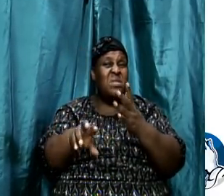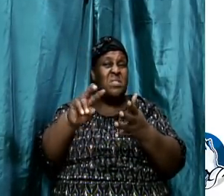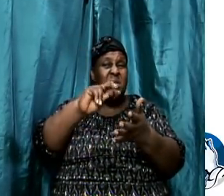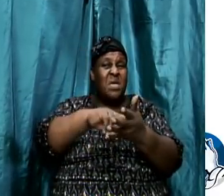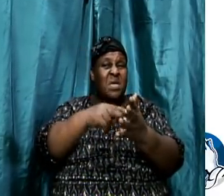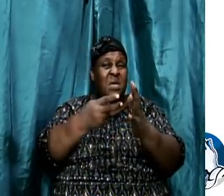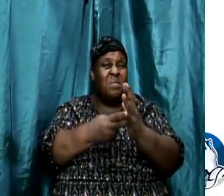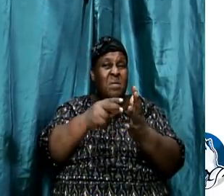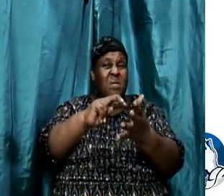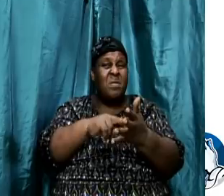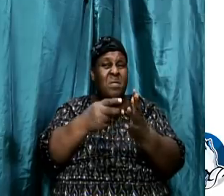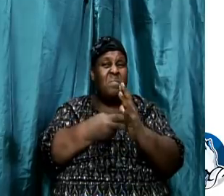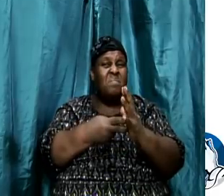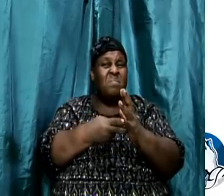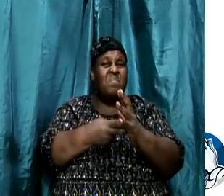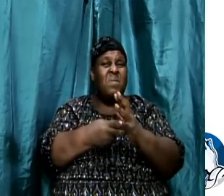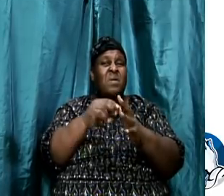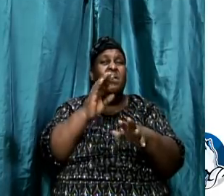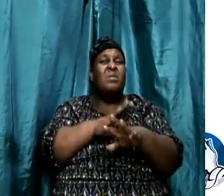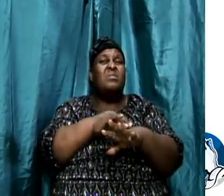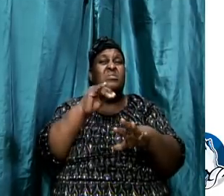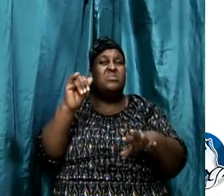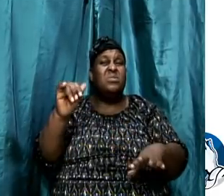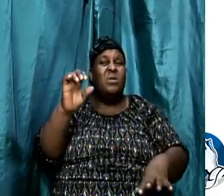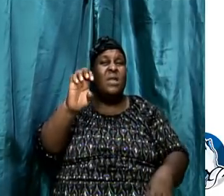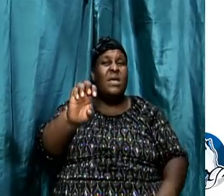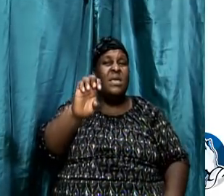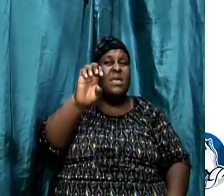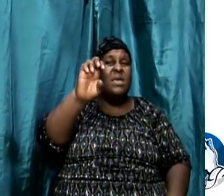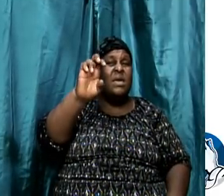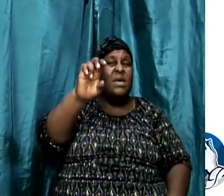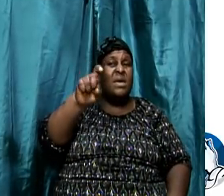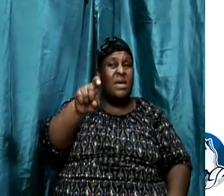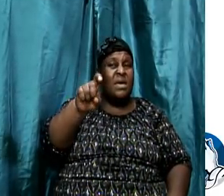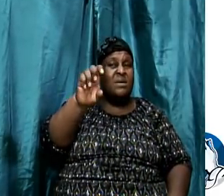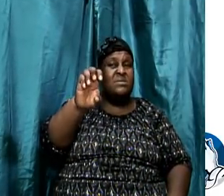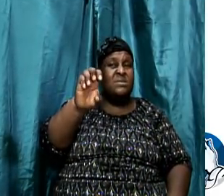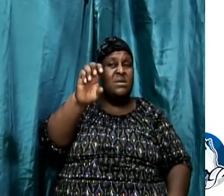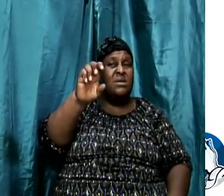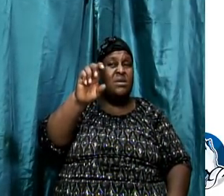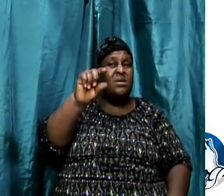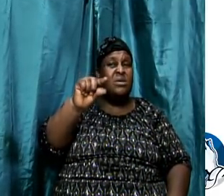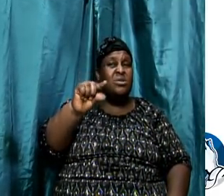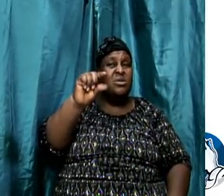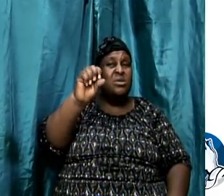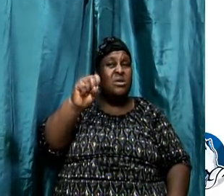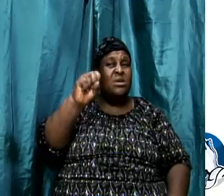is called exegesis. And this is very important. If you don't learn anything else, try this